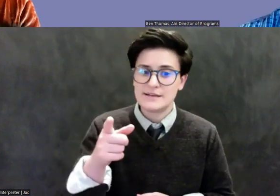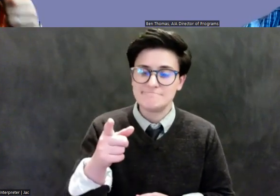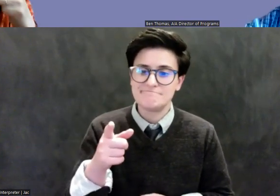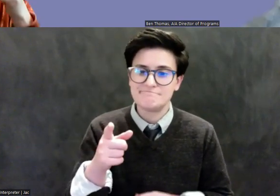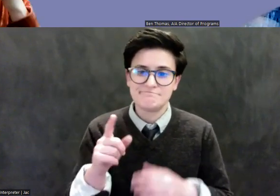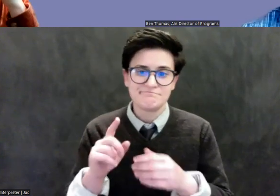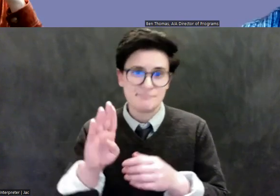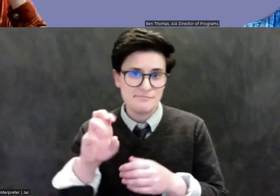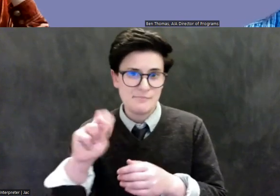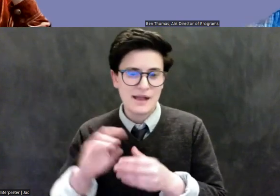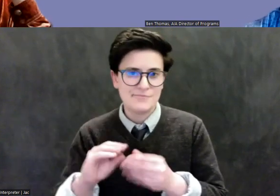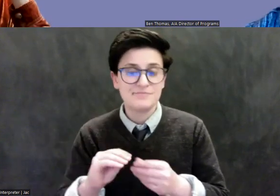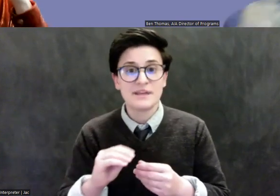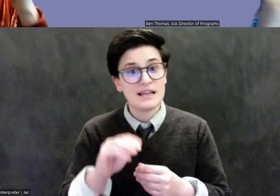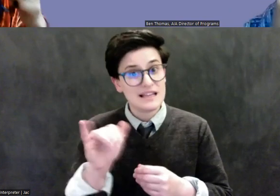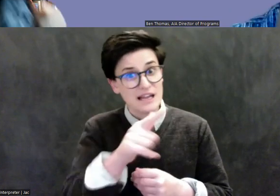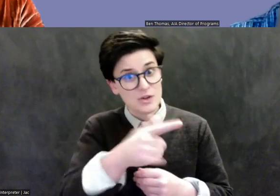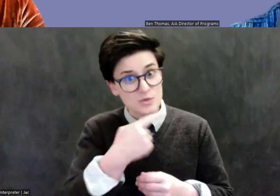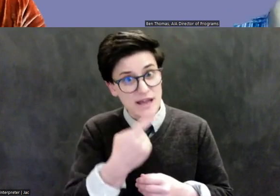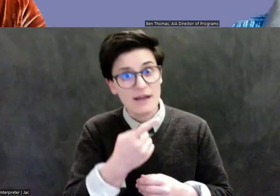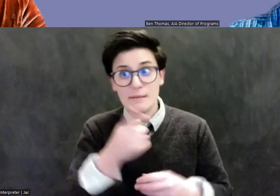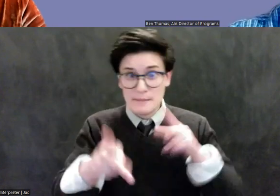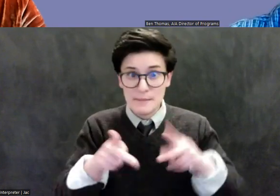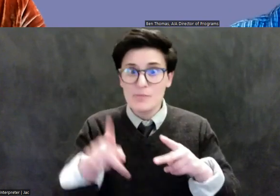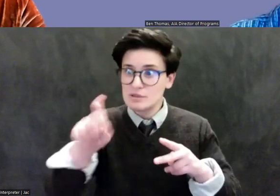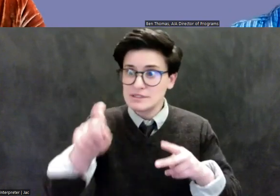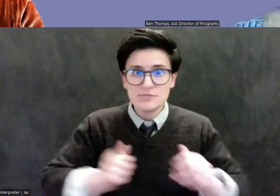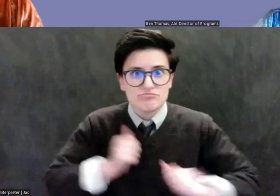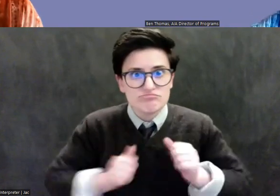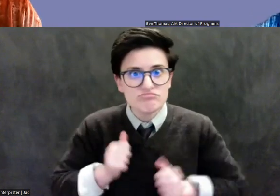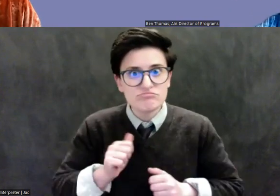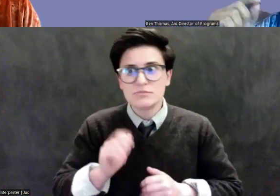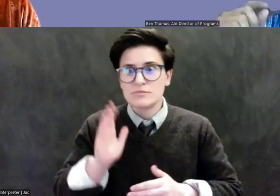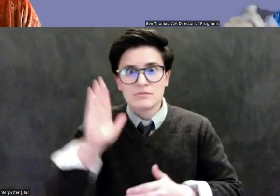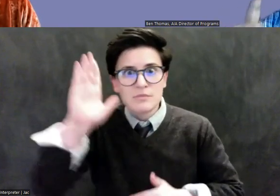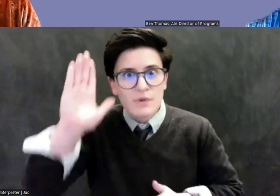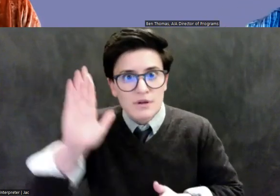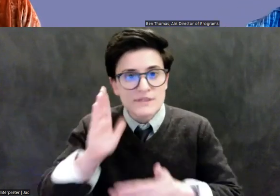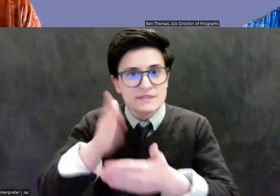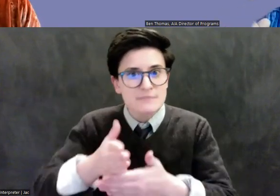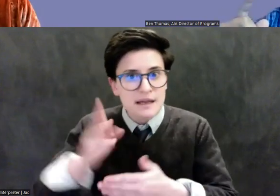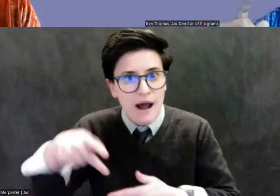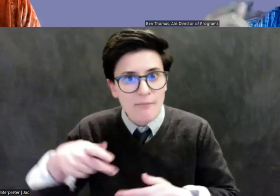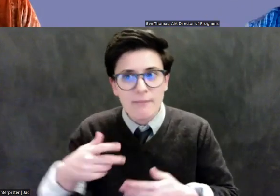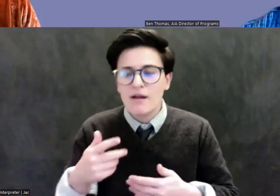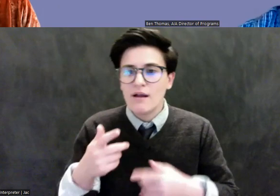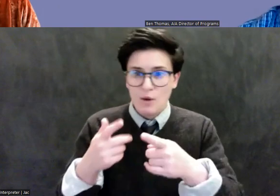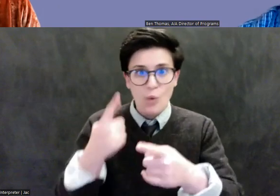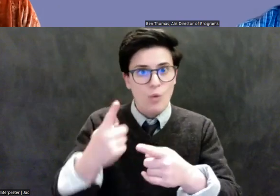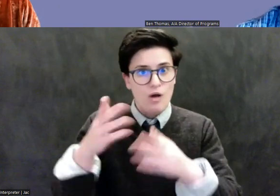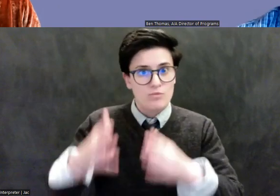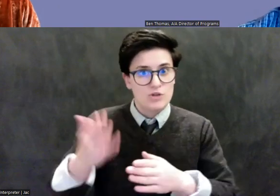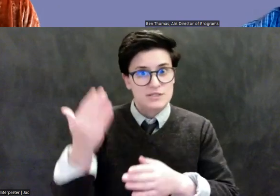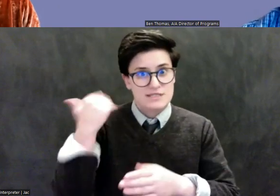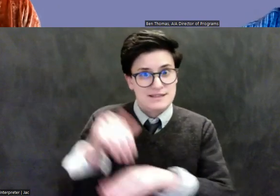that you were saying that people need to speak out, because there was someone on the chat at last night's, uh, event who said that she was a lawyer